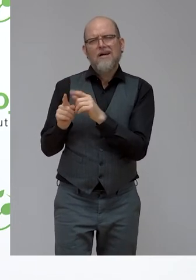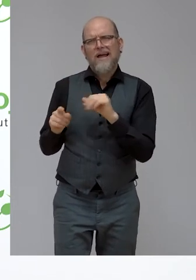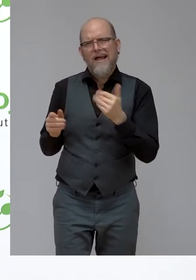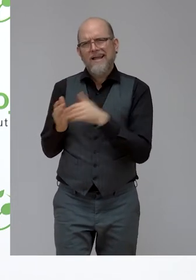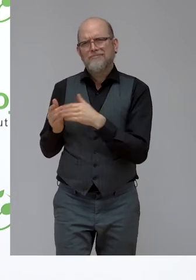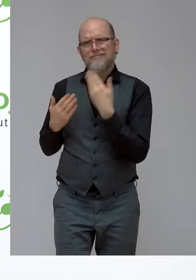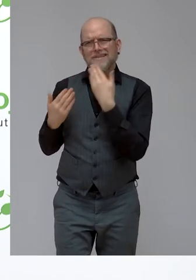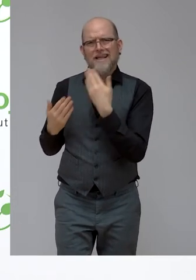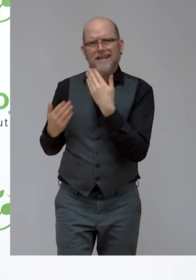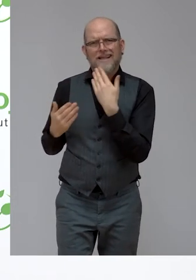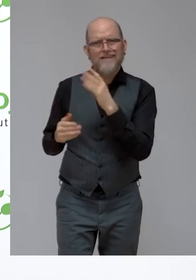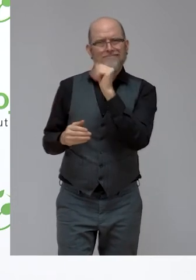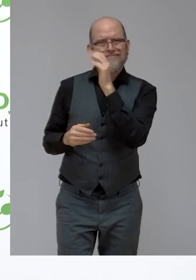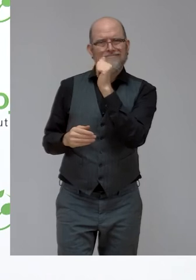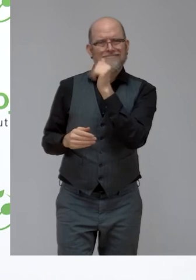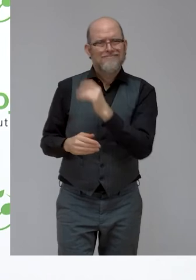now. Thank Michael. Thank you.